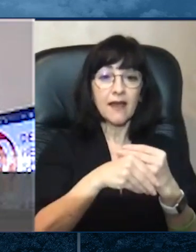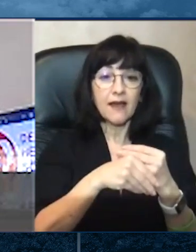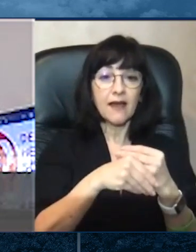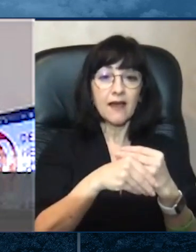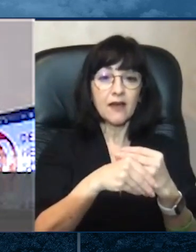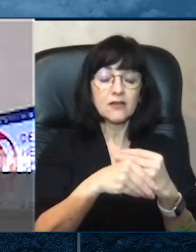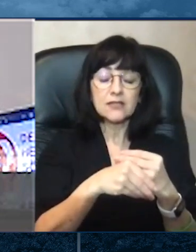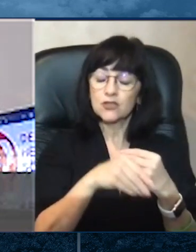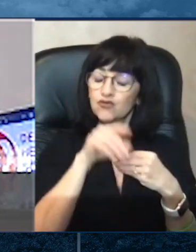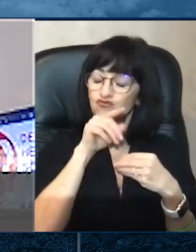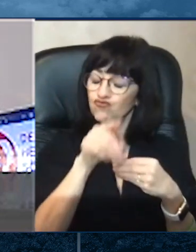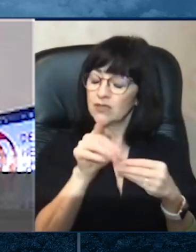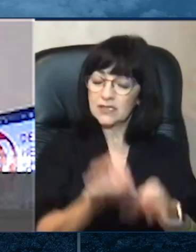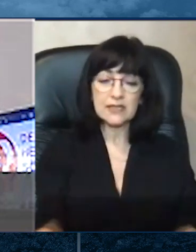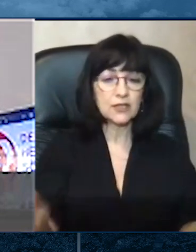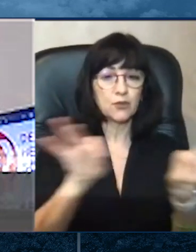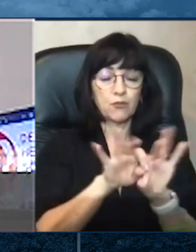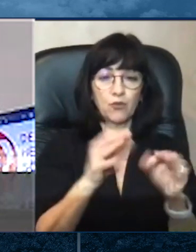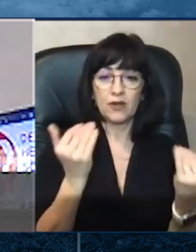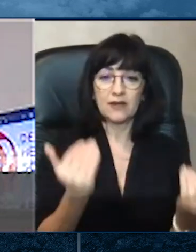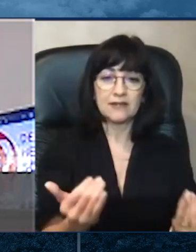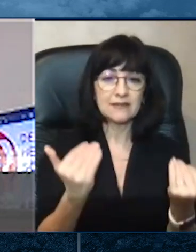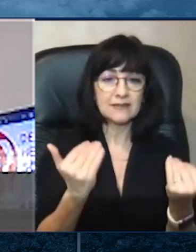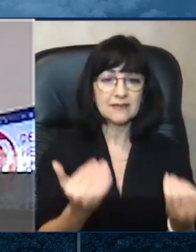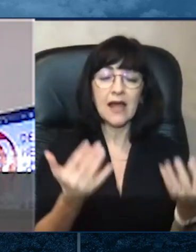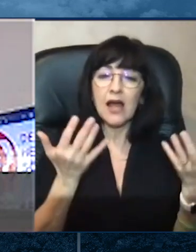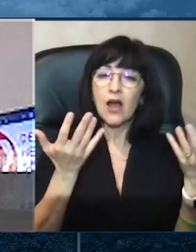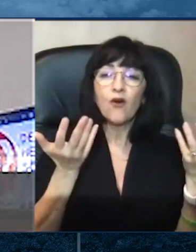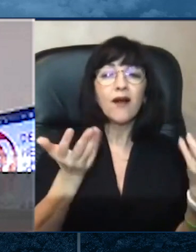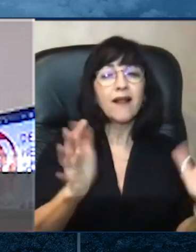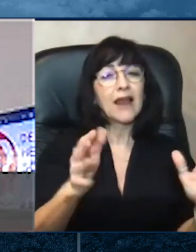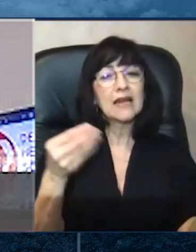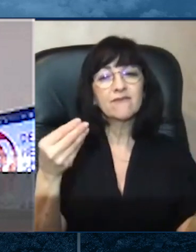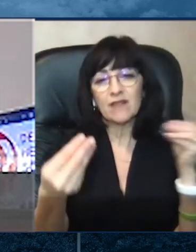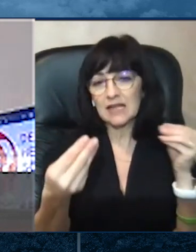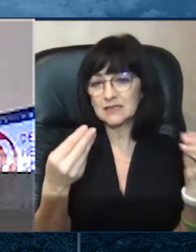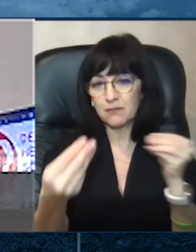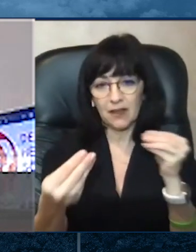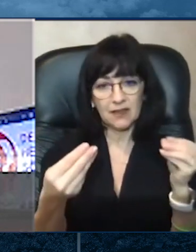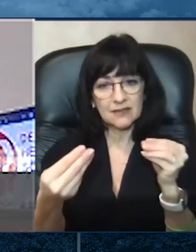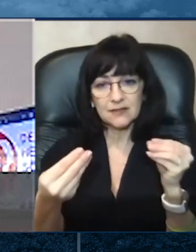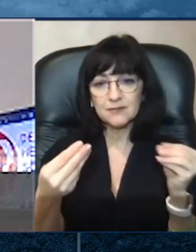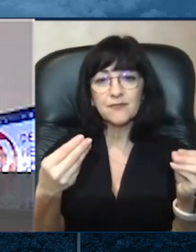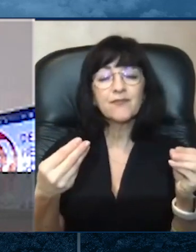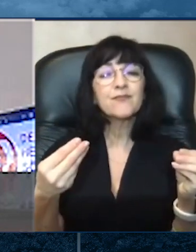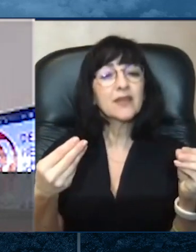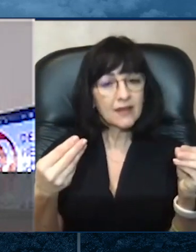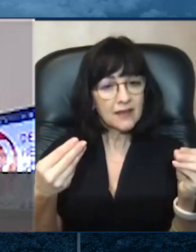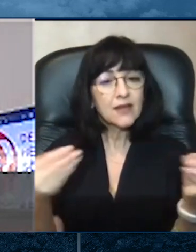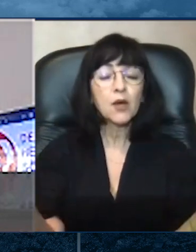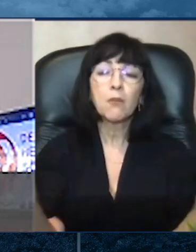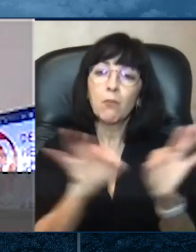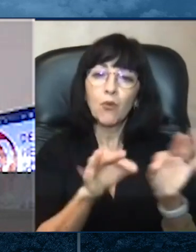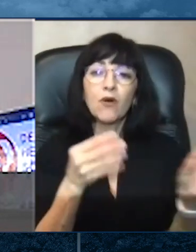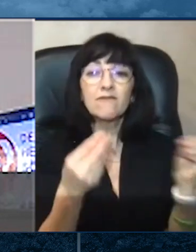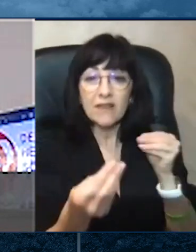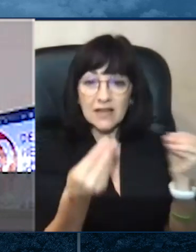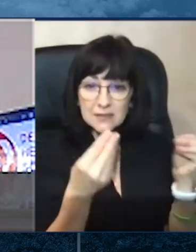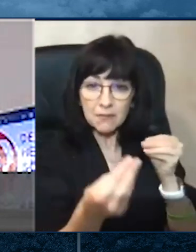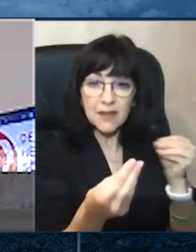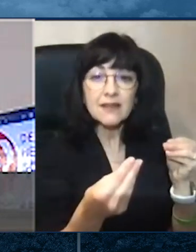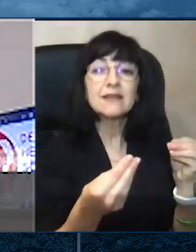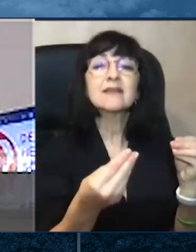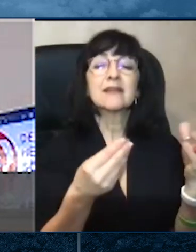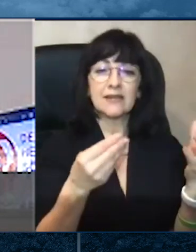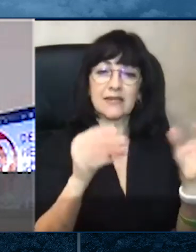right now is allowing flexibility. And we're all stressed, and it's an important time to come together as families